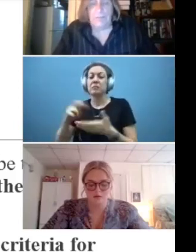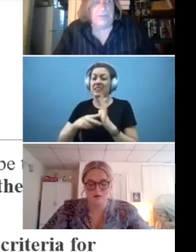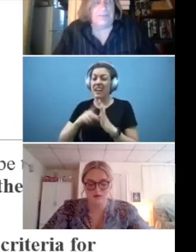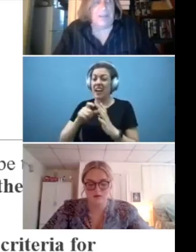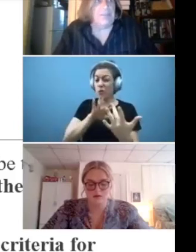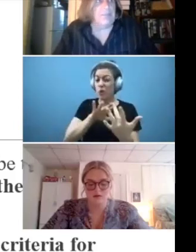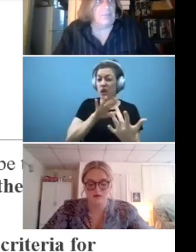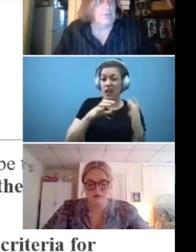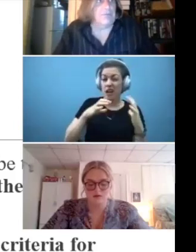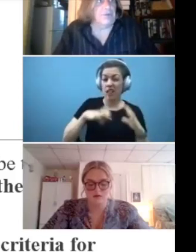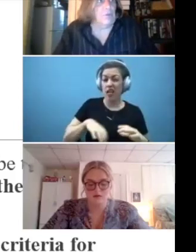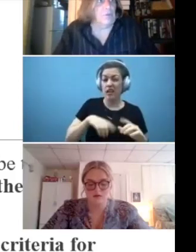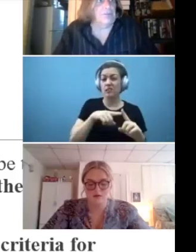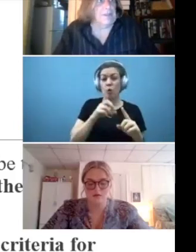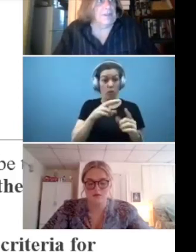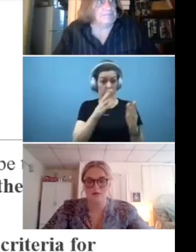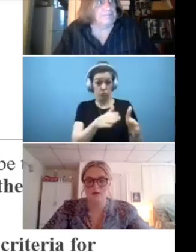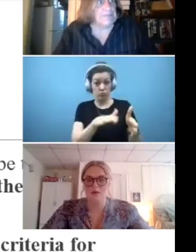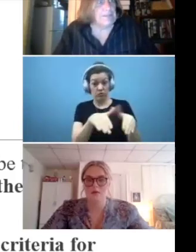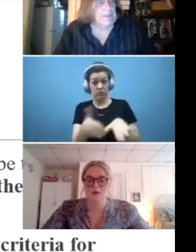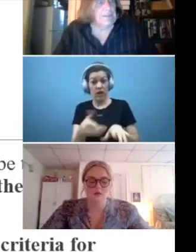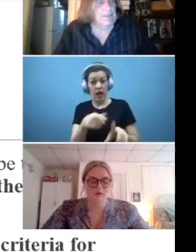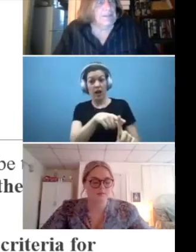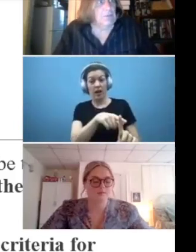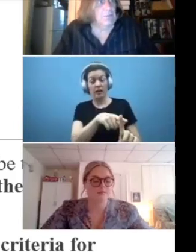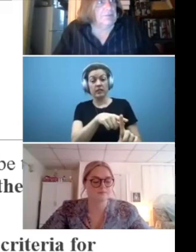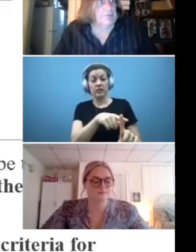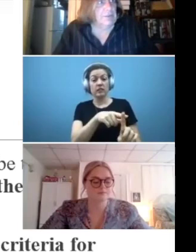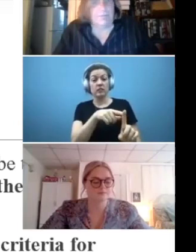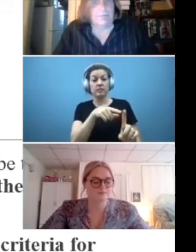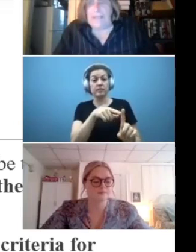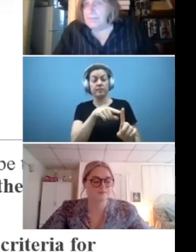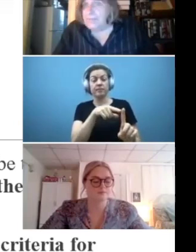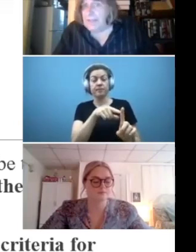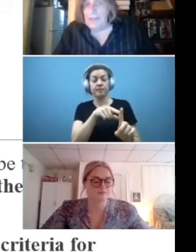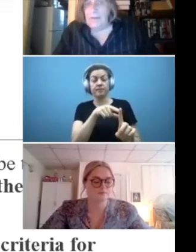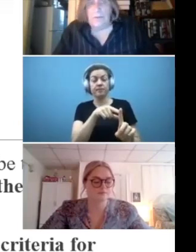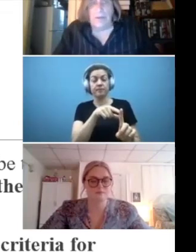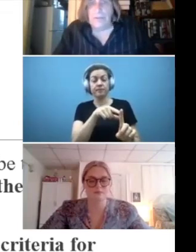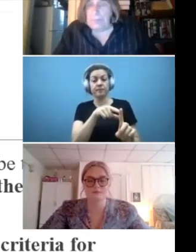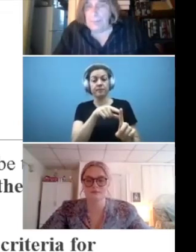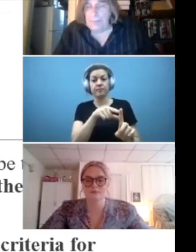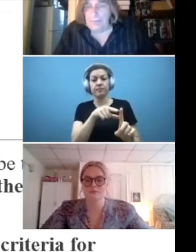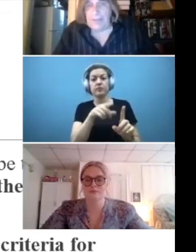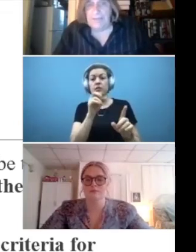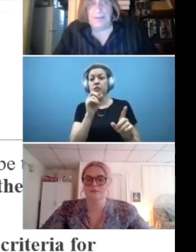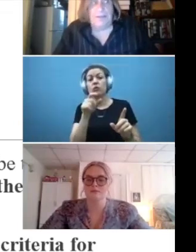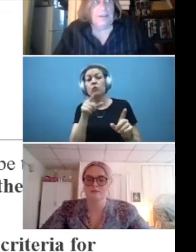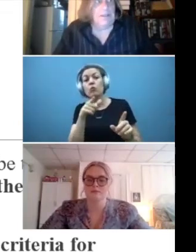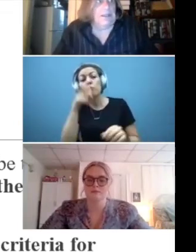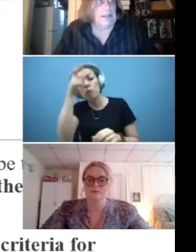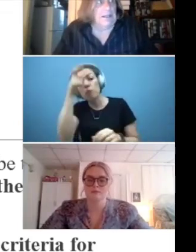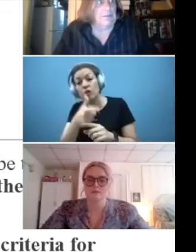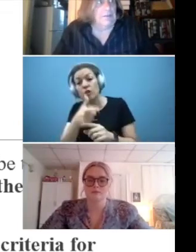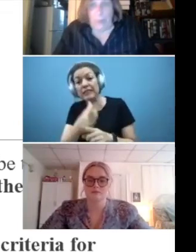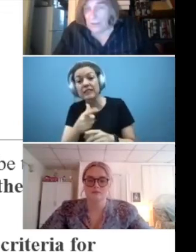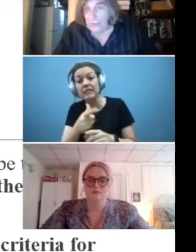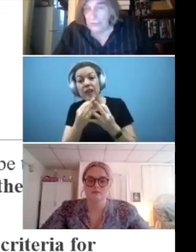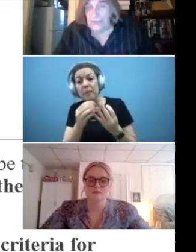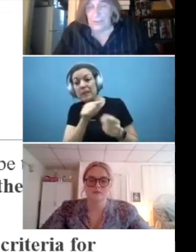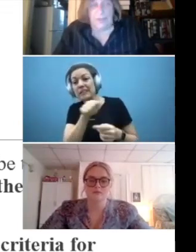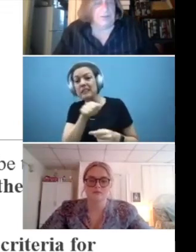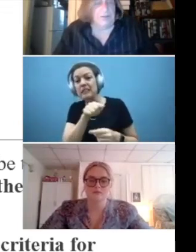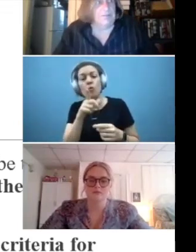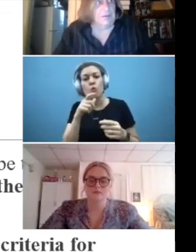this case, it was a death, the person who was, um, who was, uh, next of kin or other people affected. Uh, the